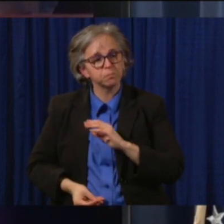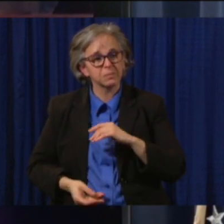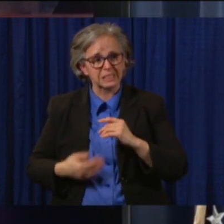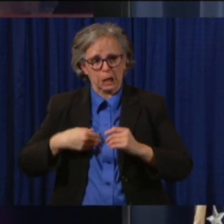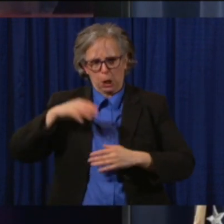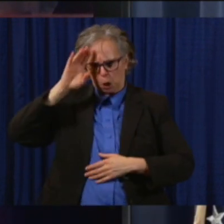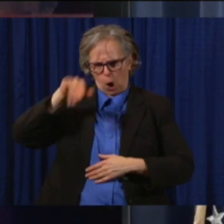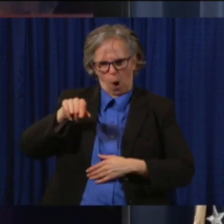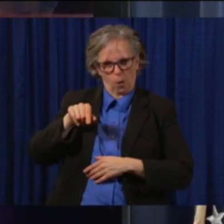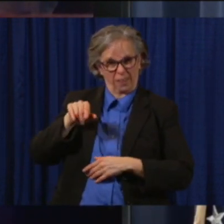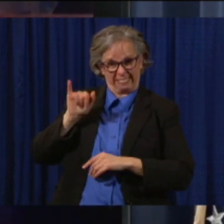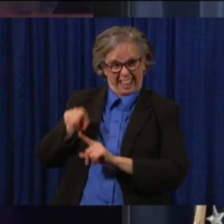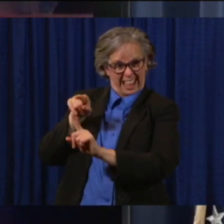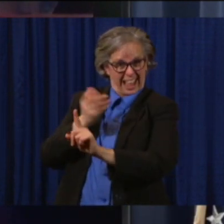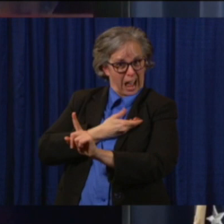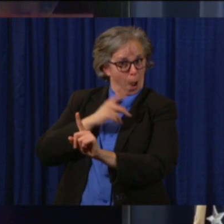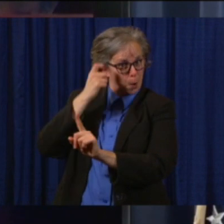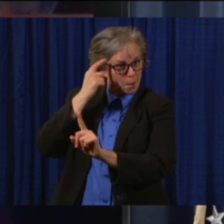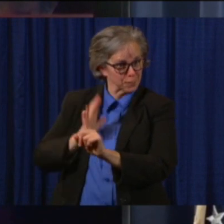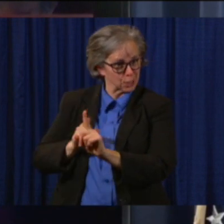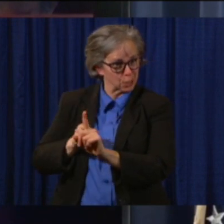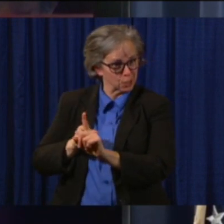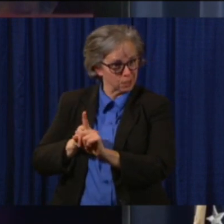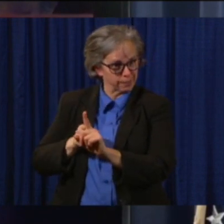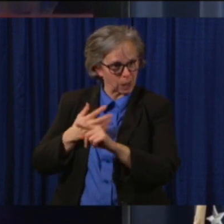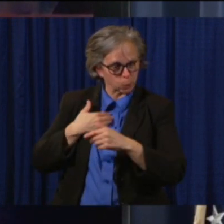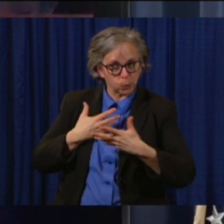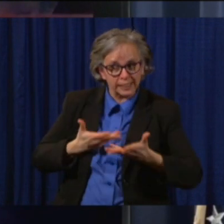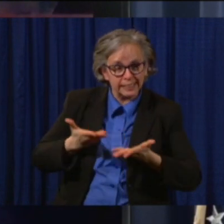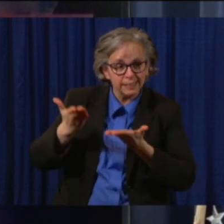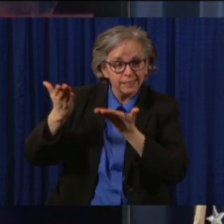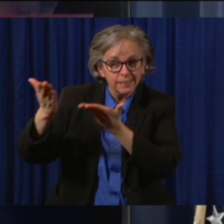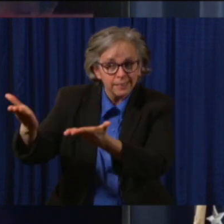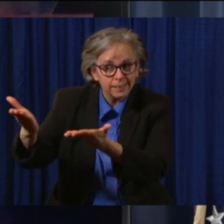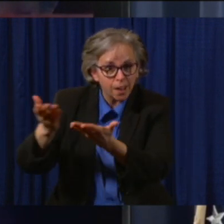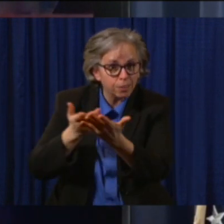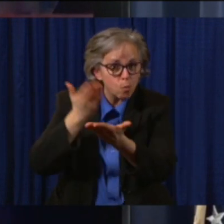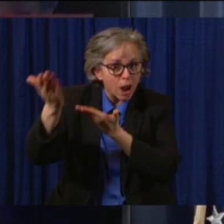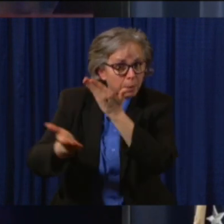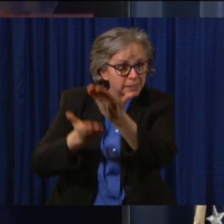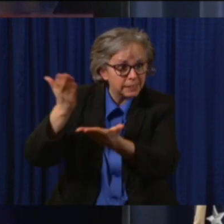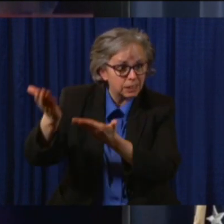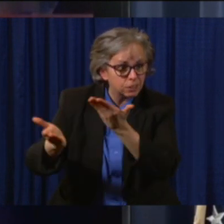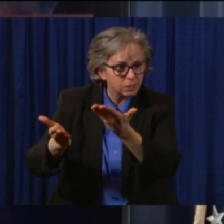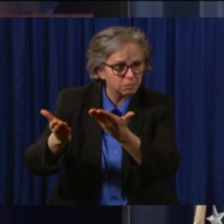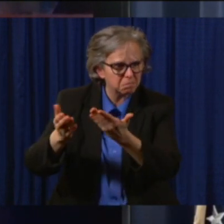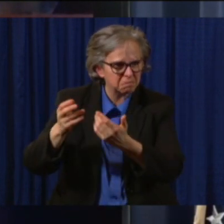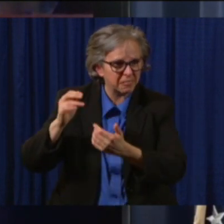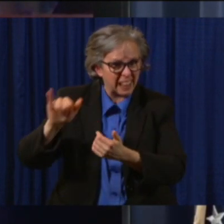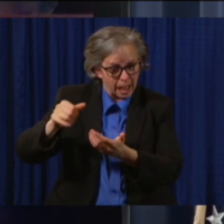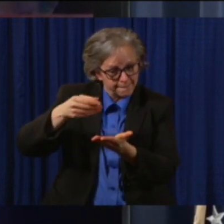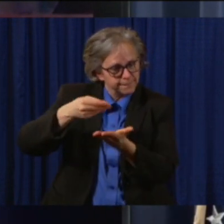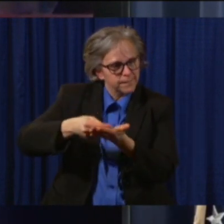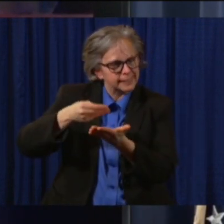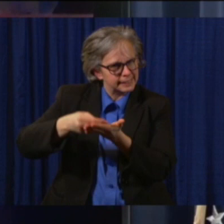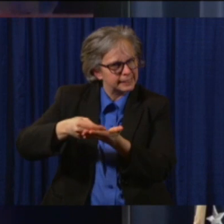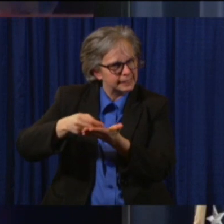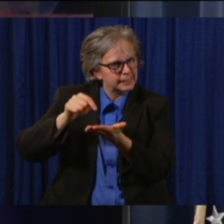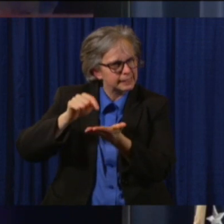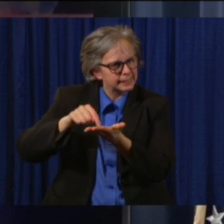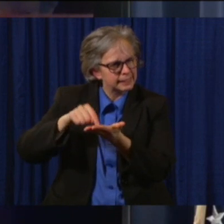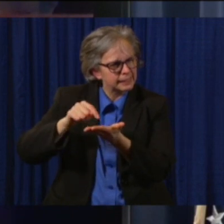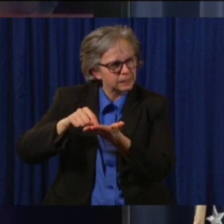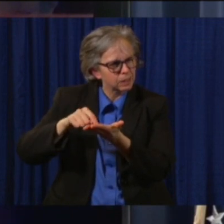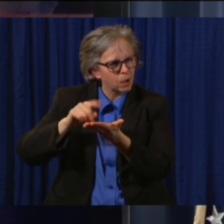recommendations, that financially, whatever those recommendations are, that the financial support will be